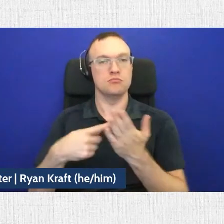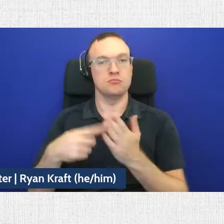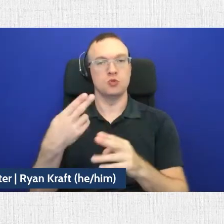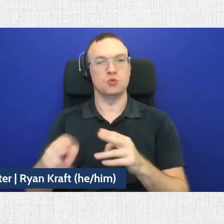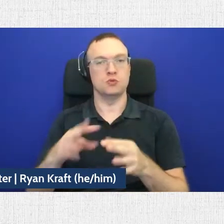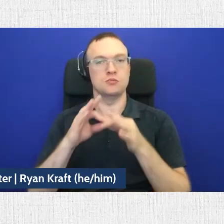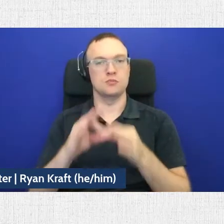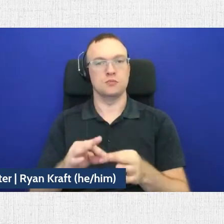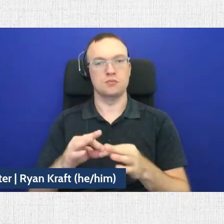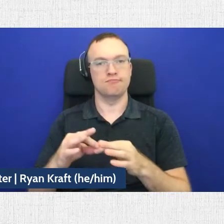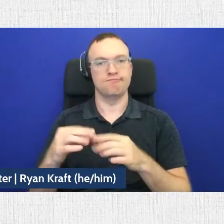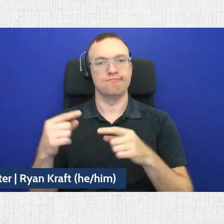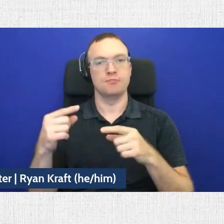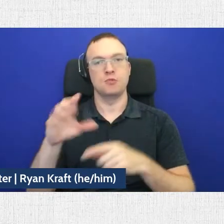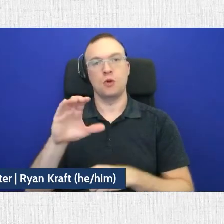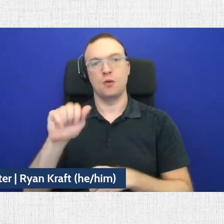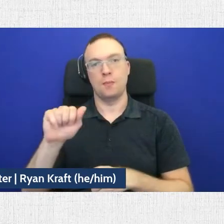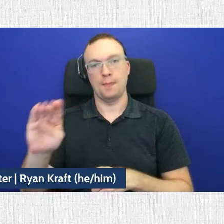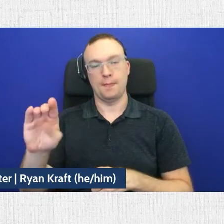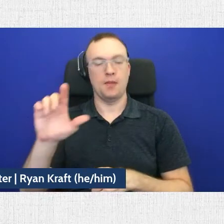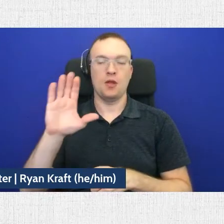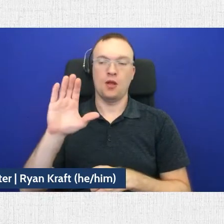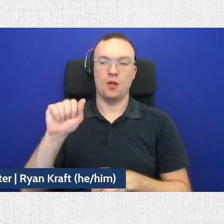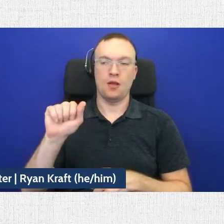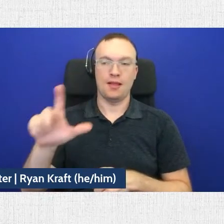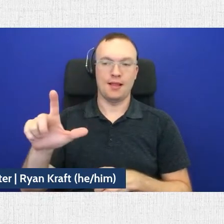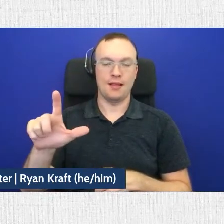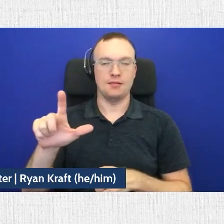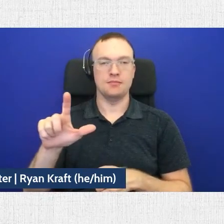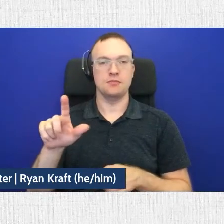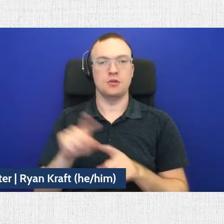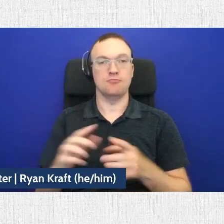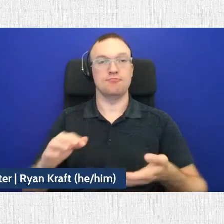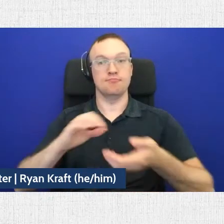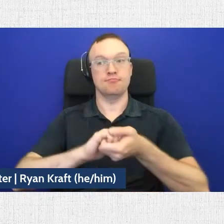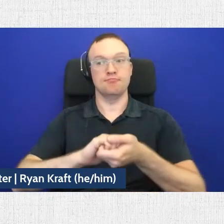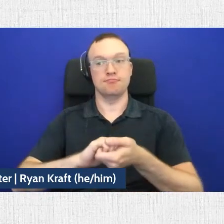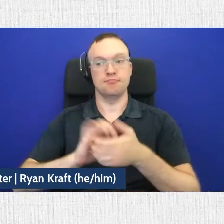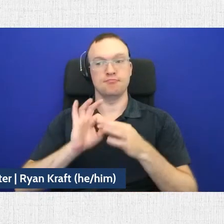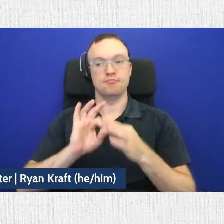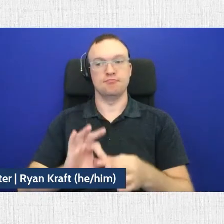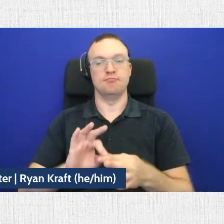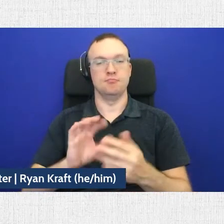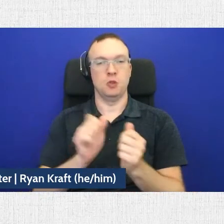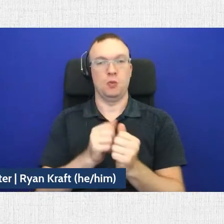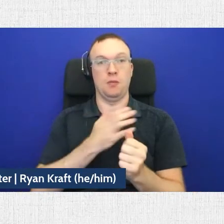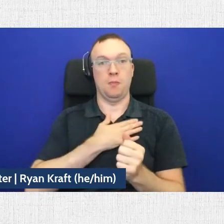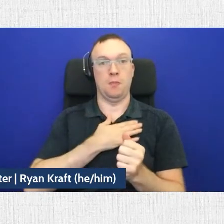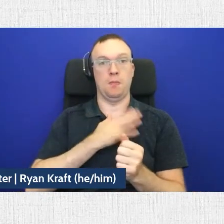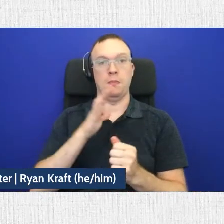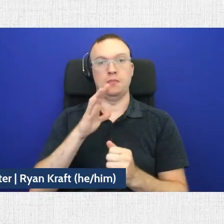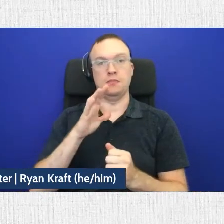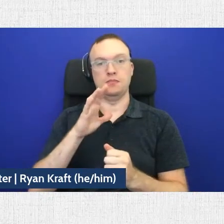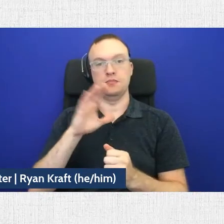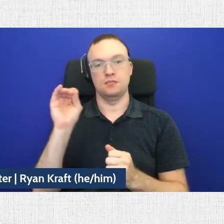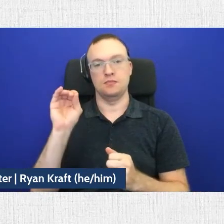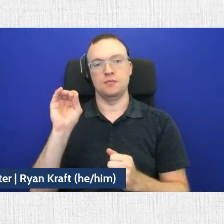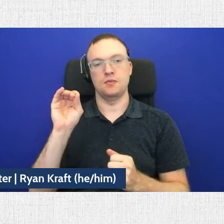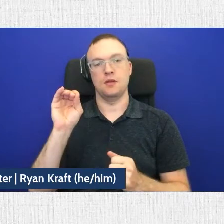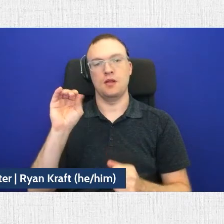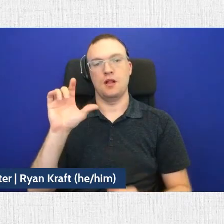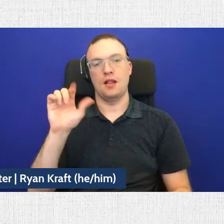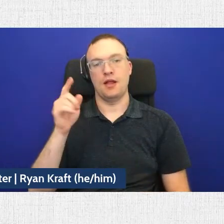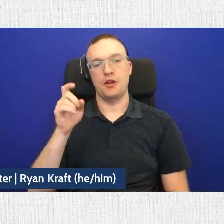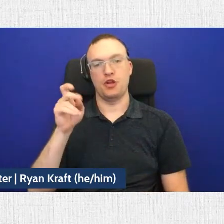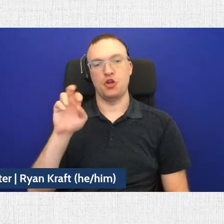about the Conflict Analytics Lab and the collaboration that it has, certainly with my firm, Bordner-Laner-Gervais, but from the other